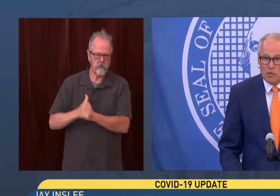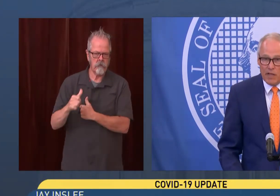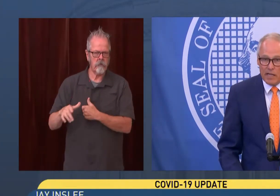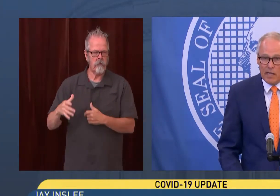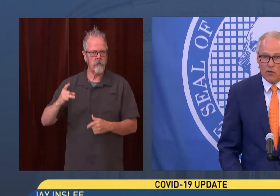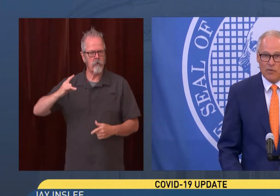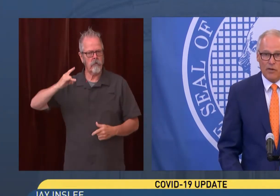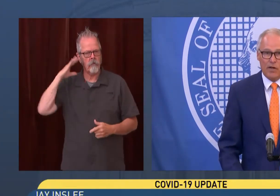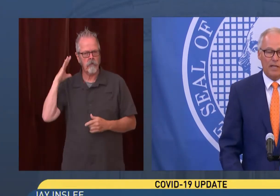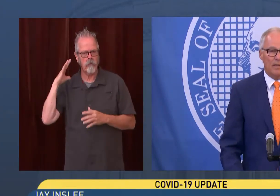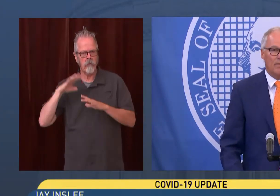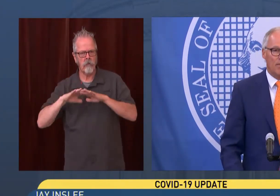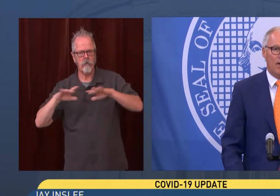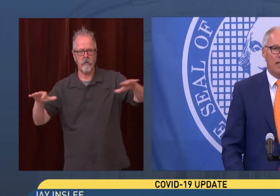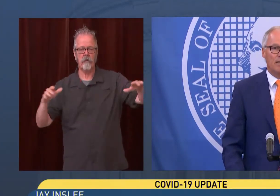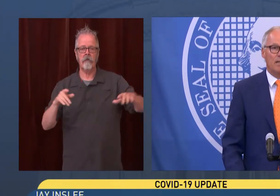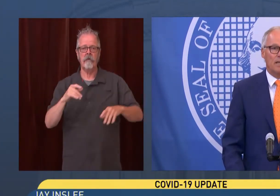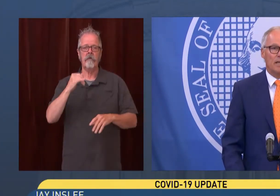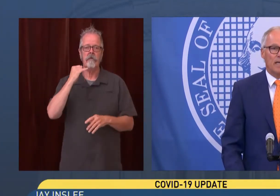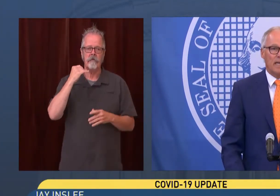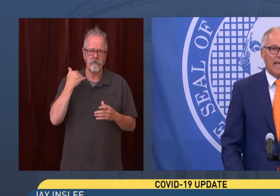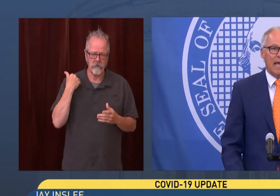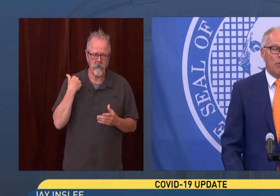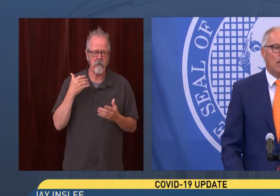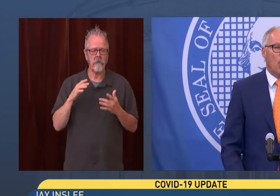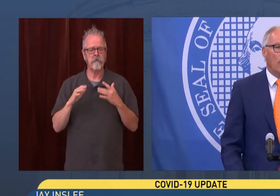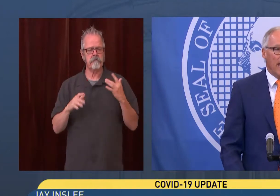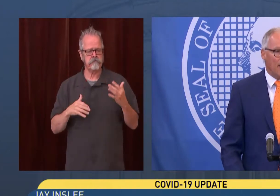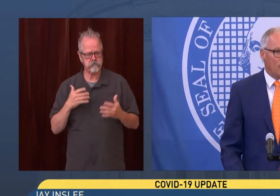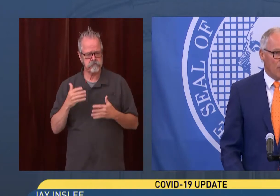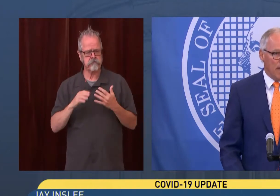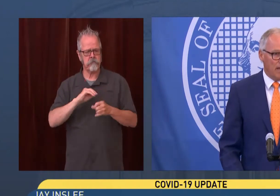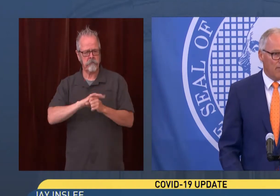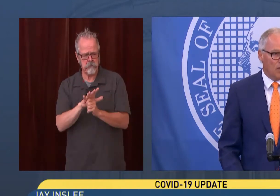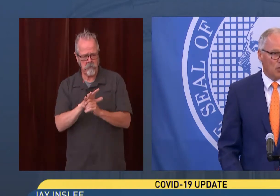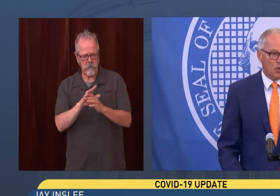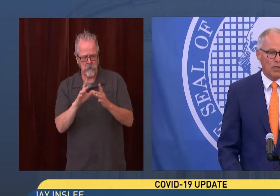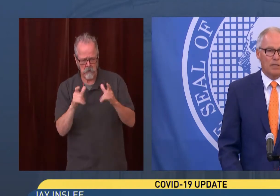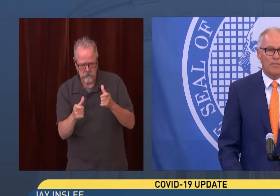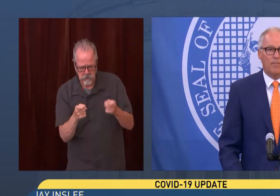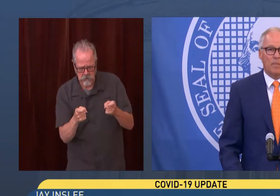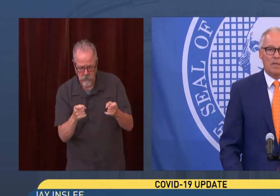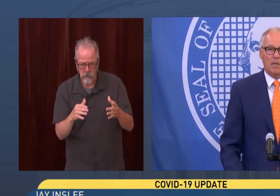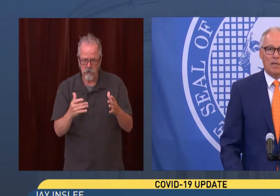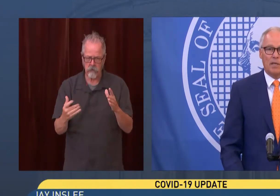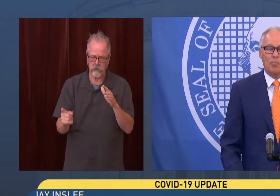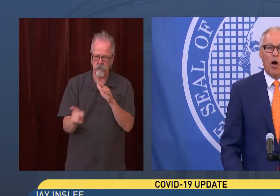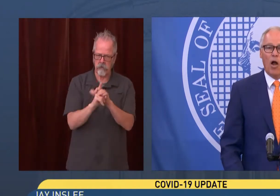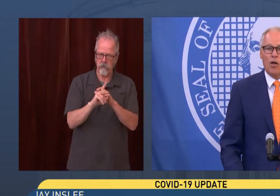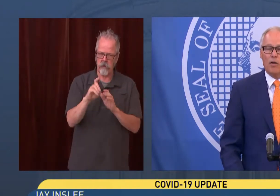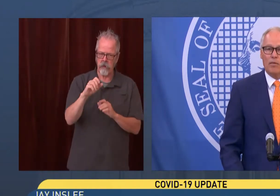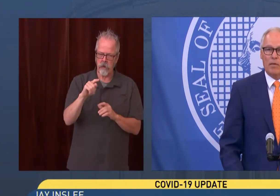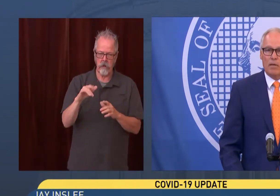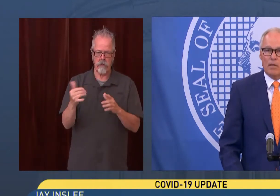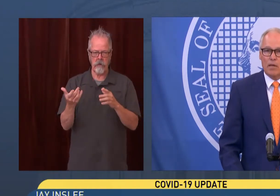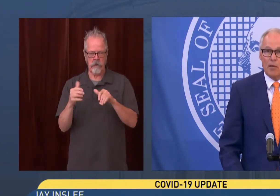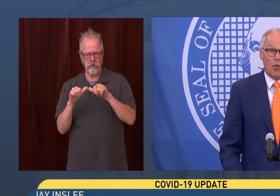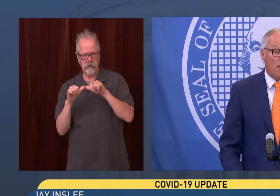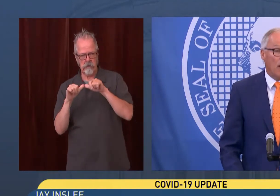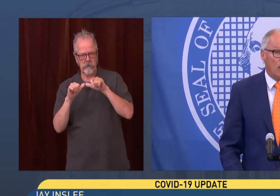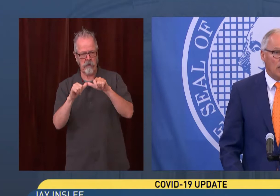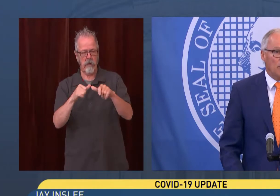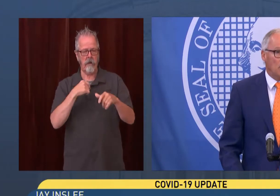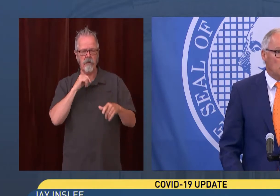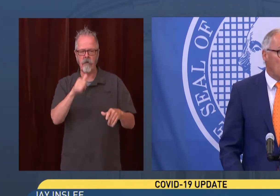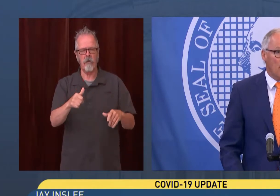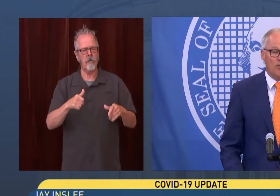because of that Delta variant, and we know we have to remain vigilant in part and